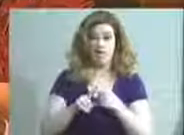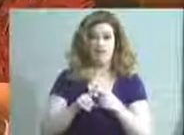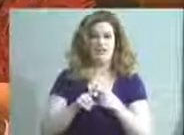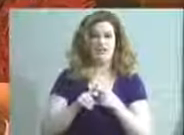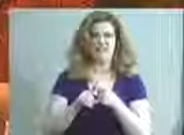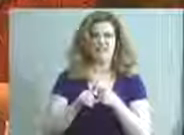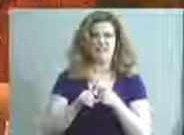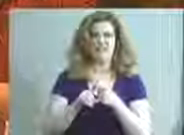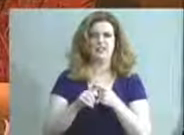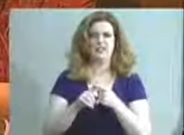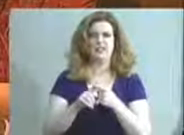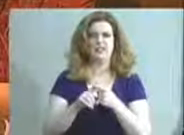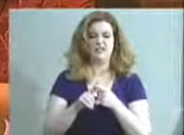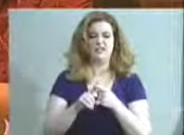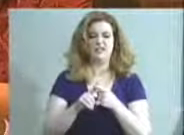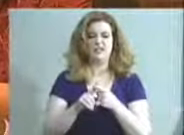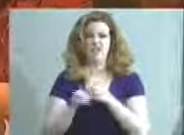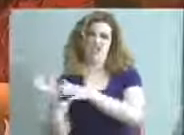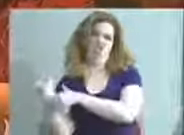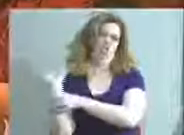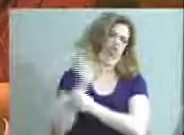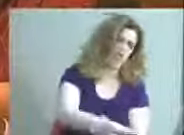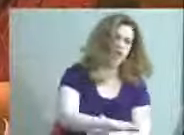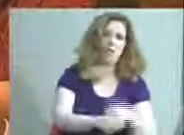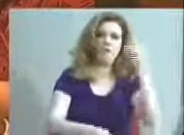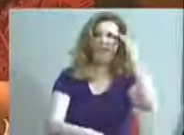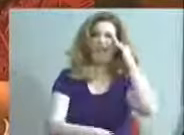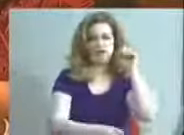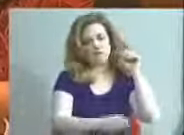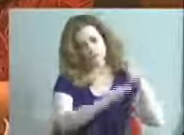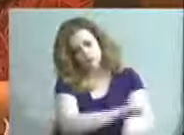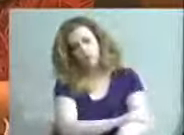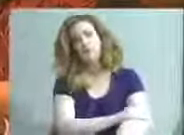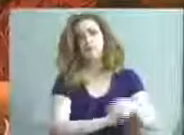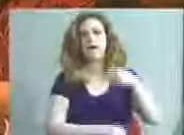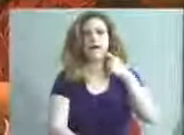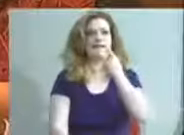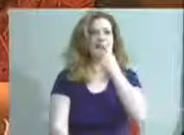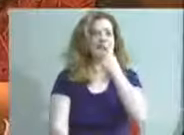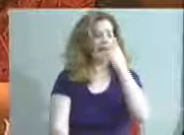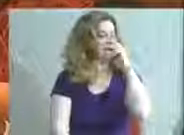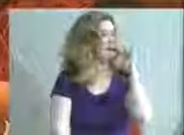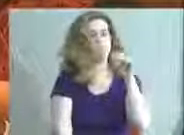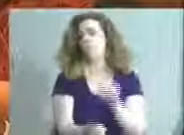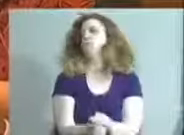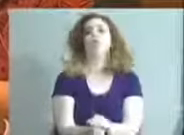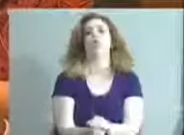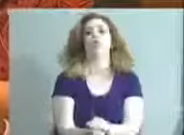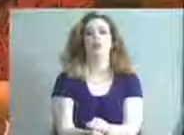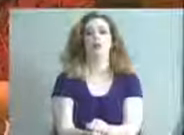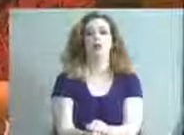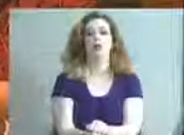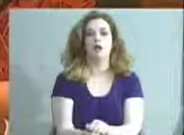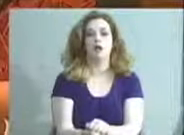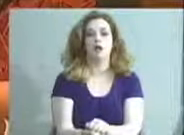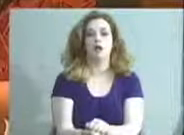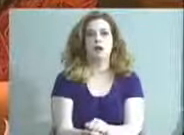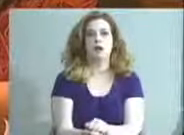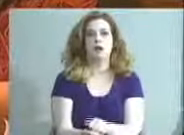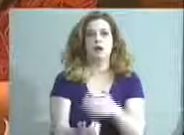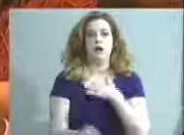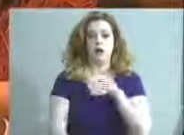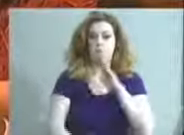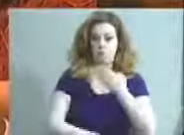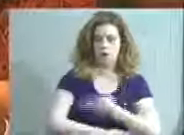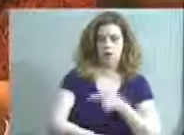slammed the child's head into the glass that she blacked out and my